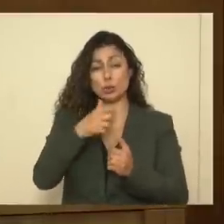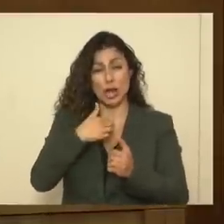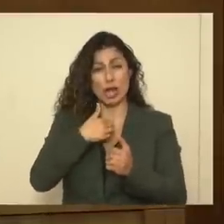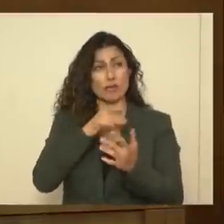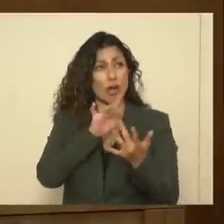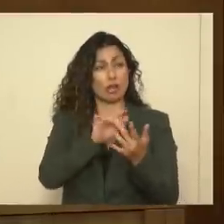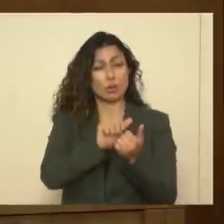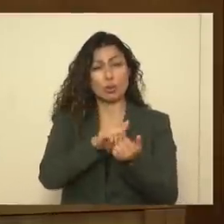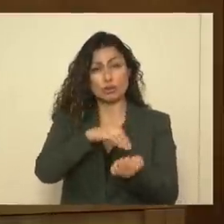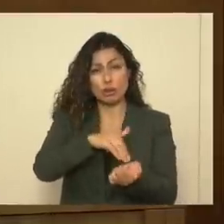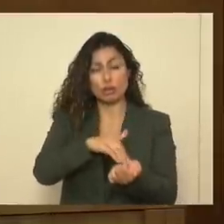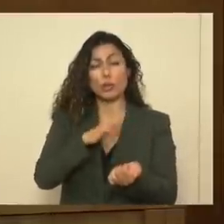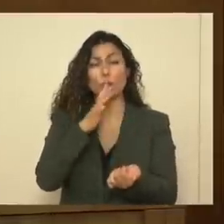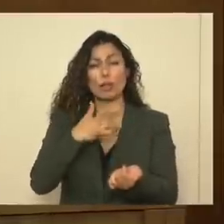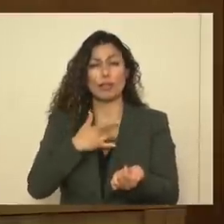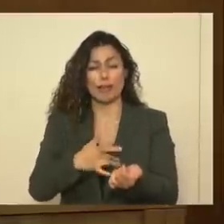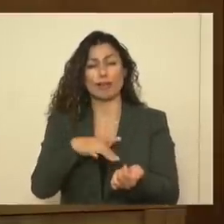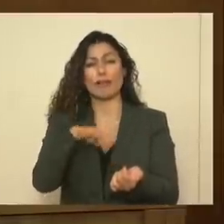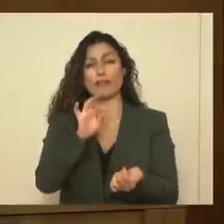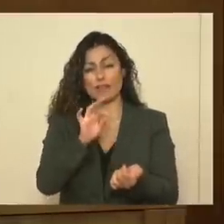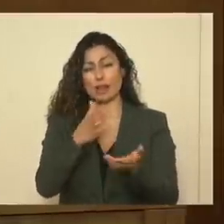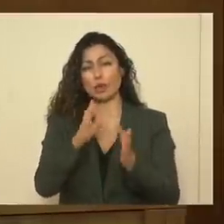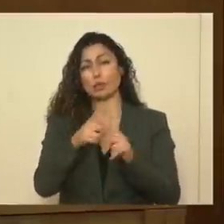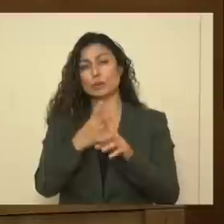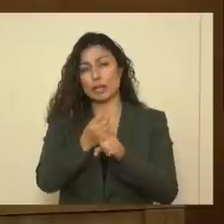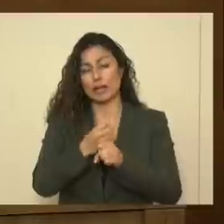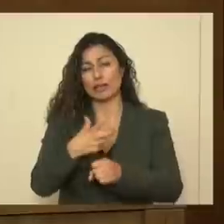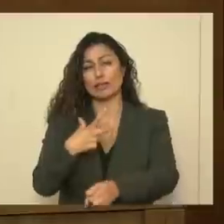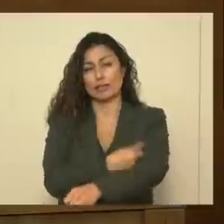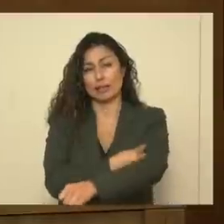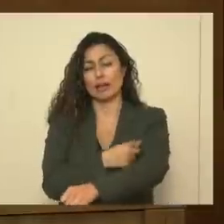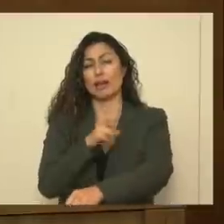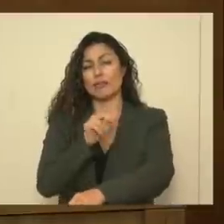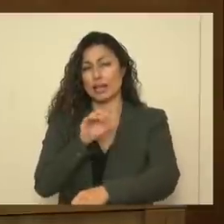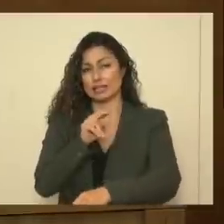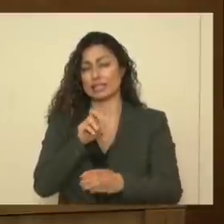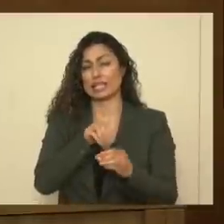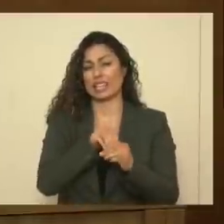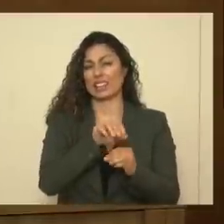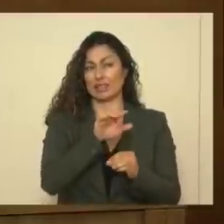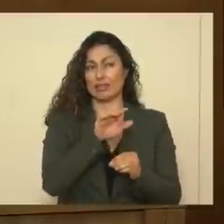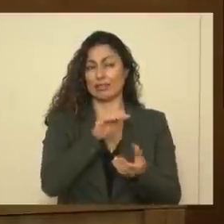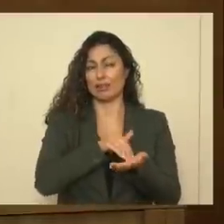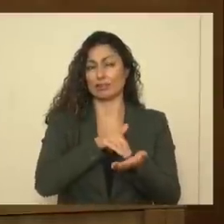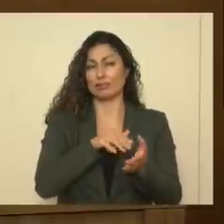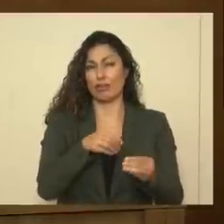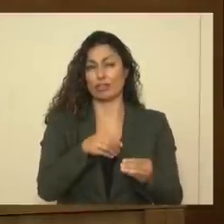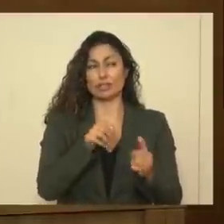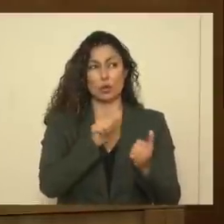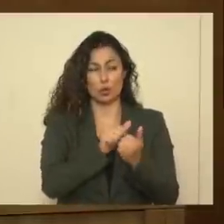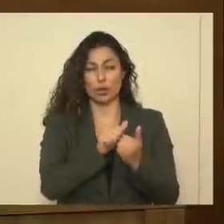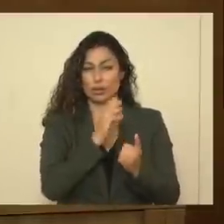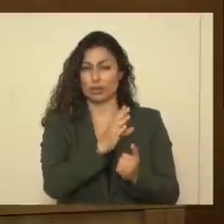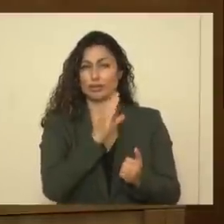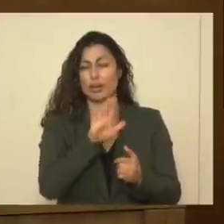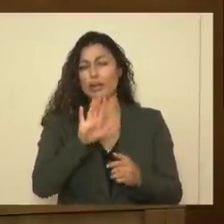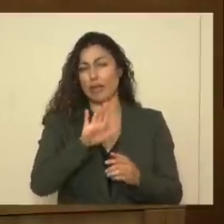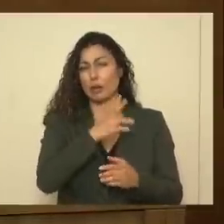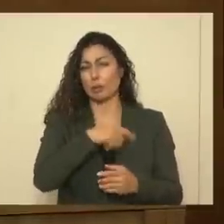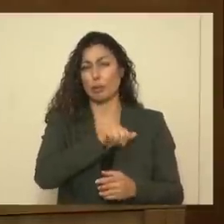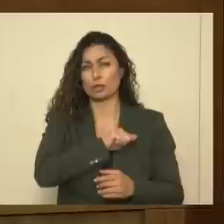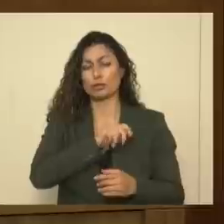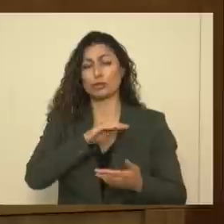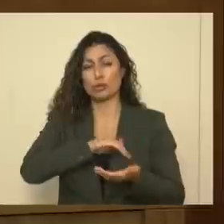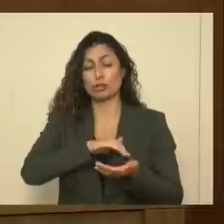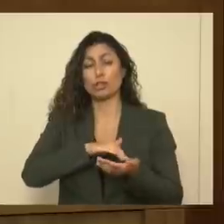will in all likelihood find a way to get the vaccine in that office or that location. And also to point out, too, that we have